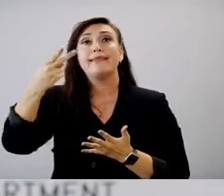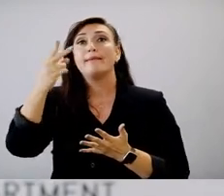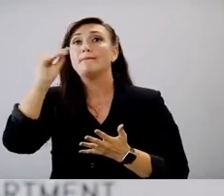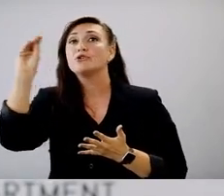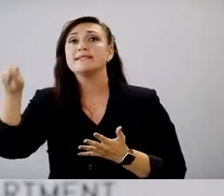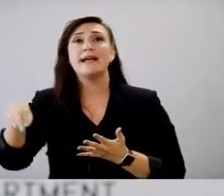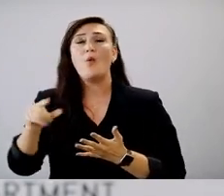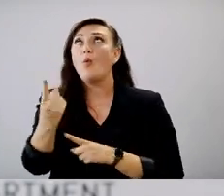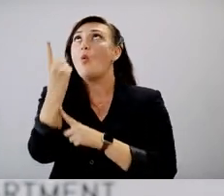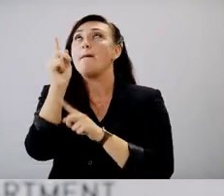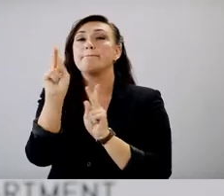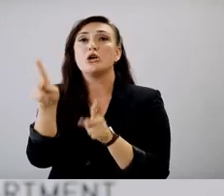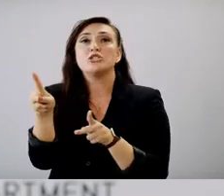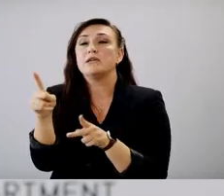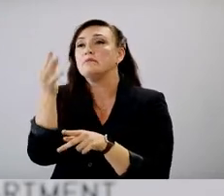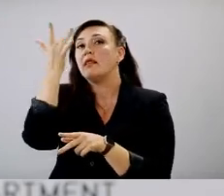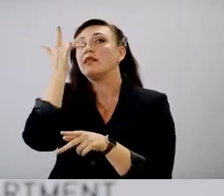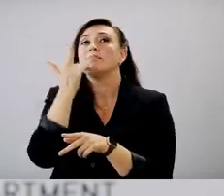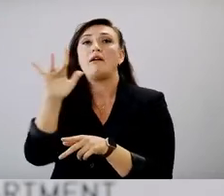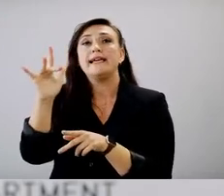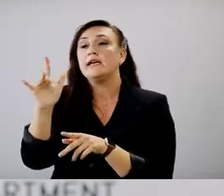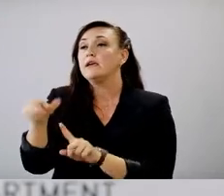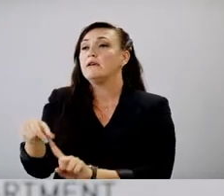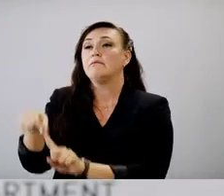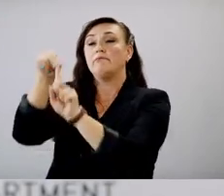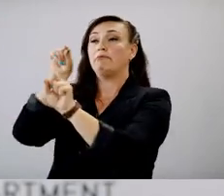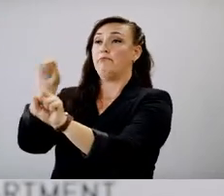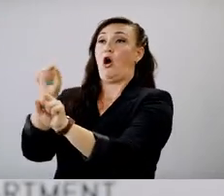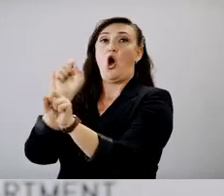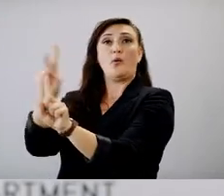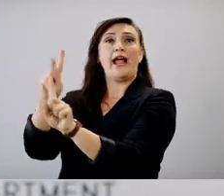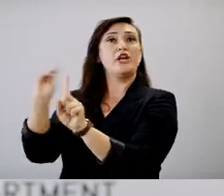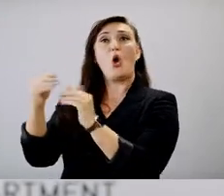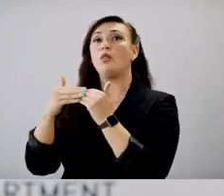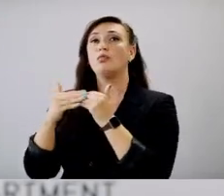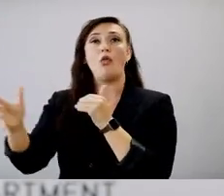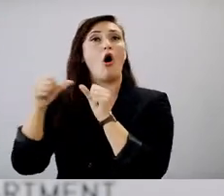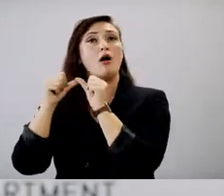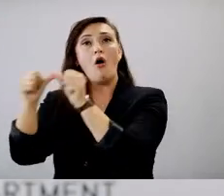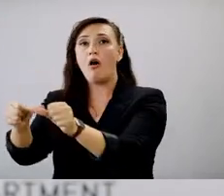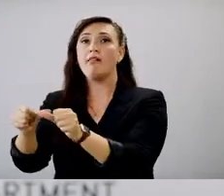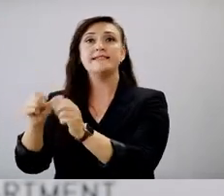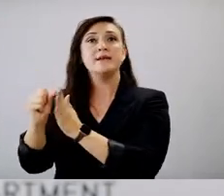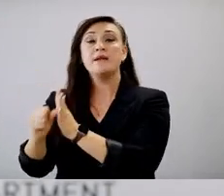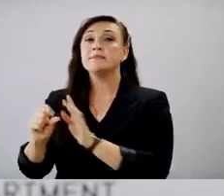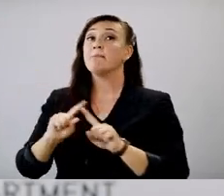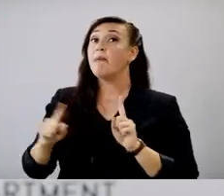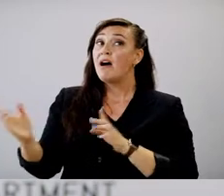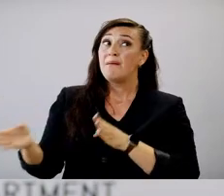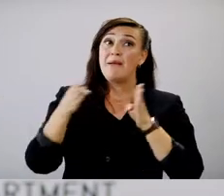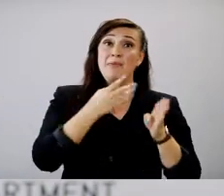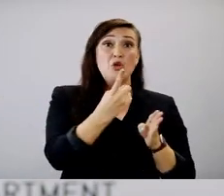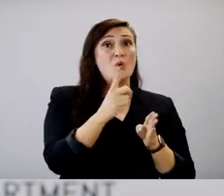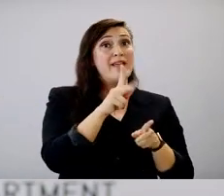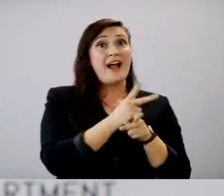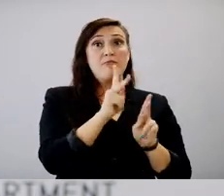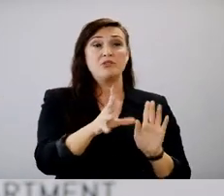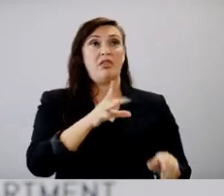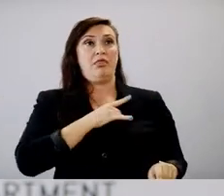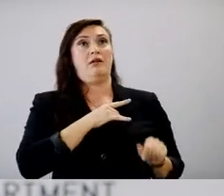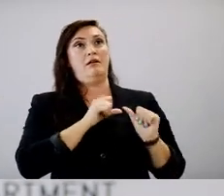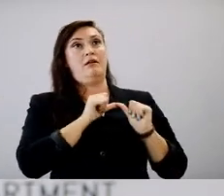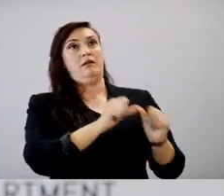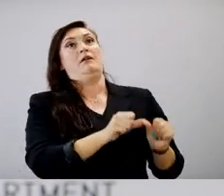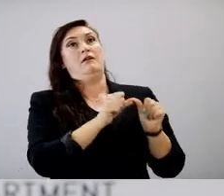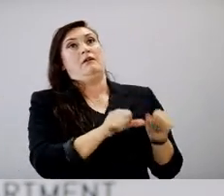it turns out okay. And you know, you don't have long hauler symptoms, but you might be one of the 1% that it doesn't turn out